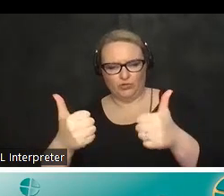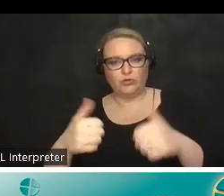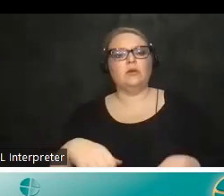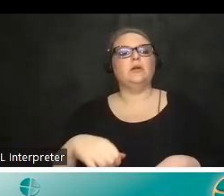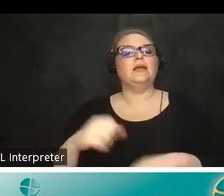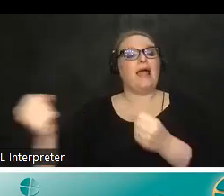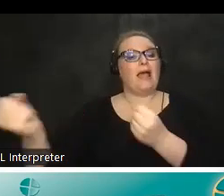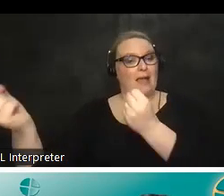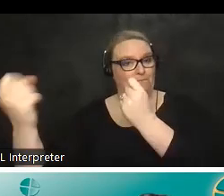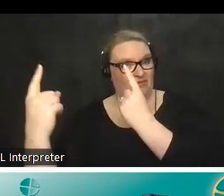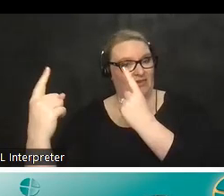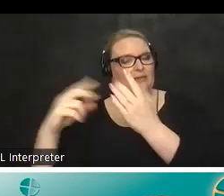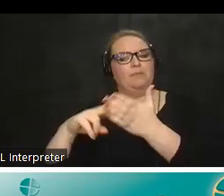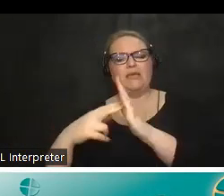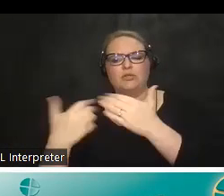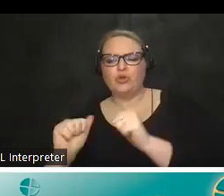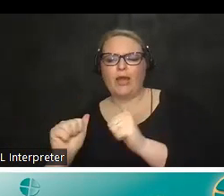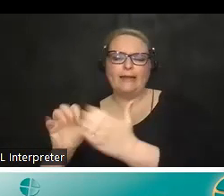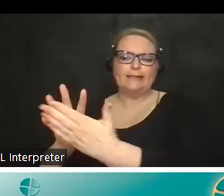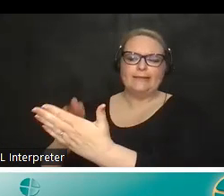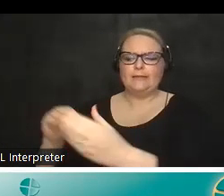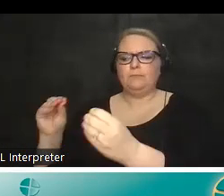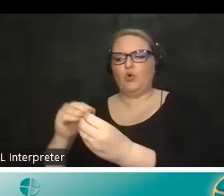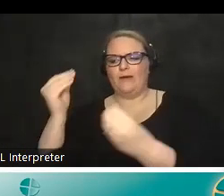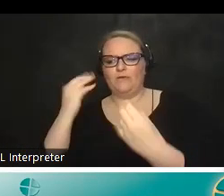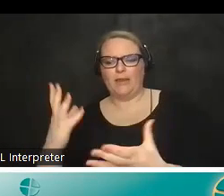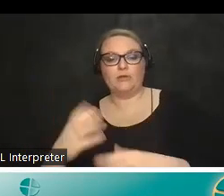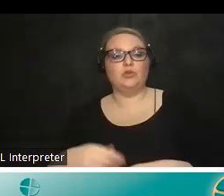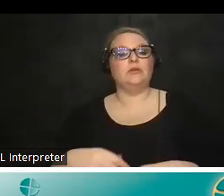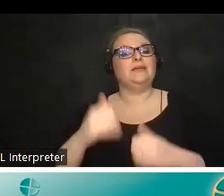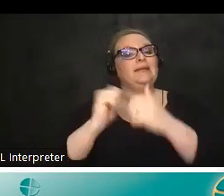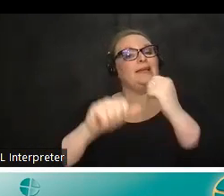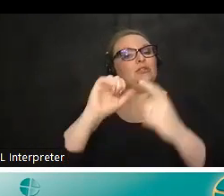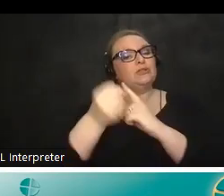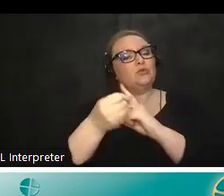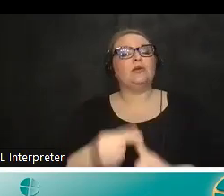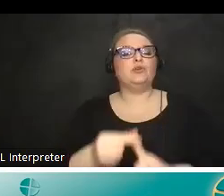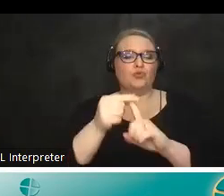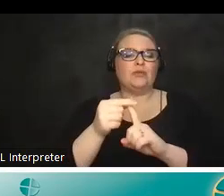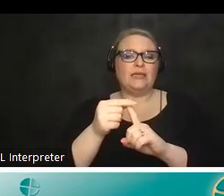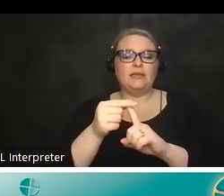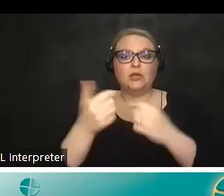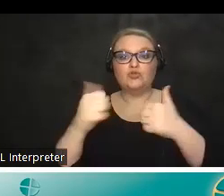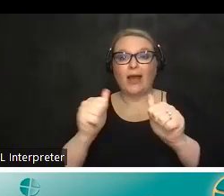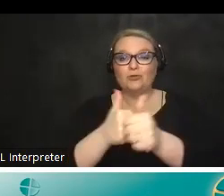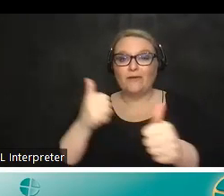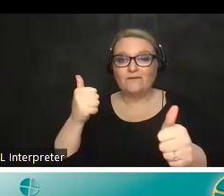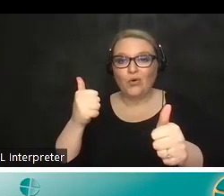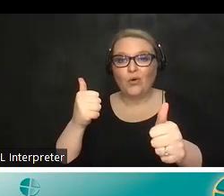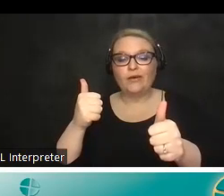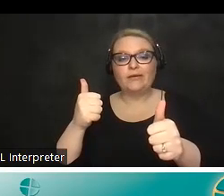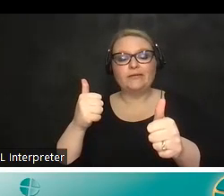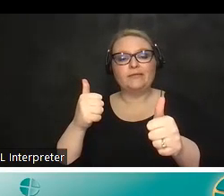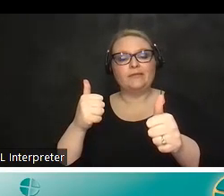try to gain a little bit more information so each situation is unique we try to avoid as much as possible to